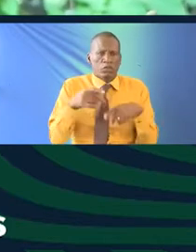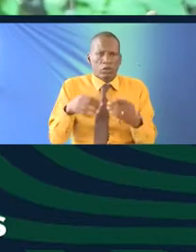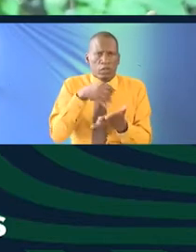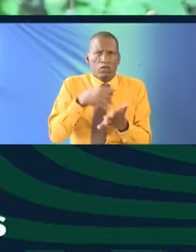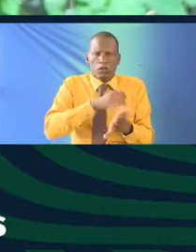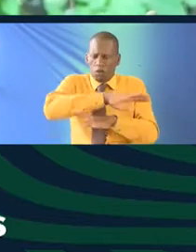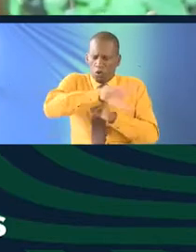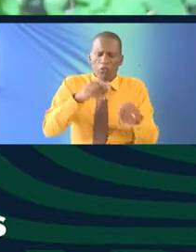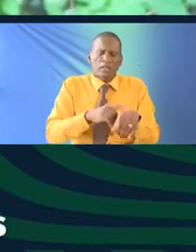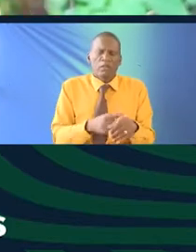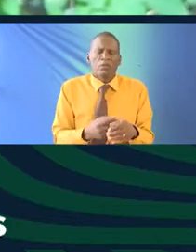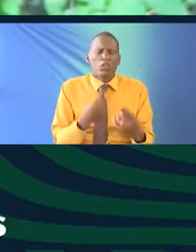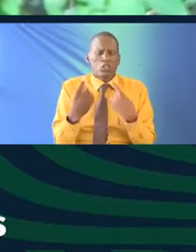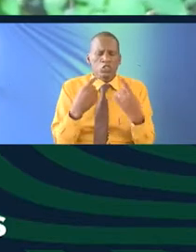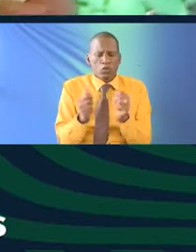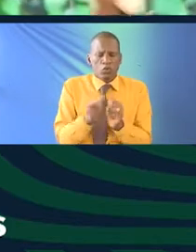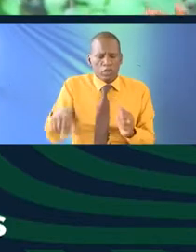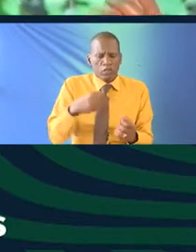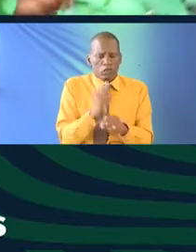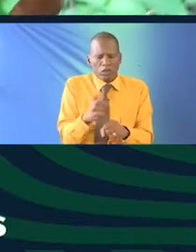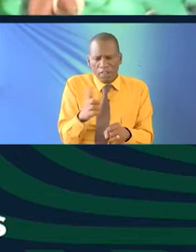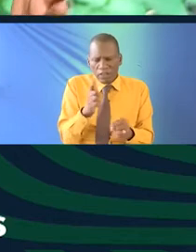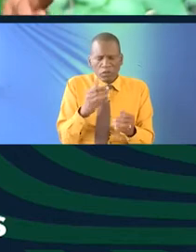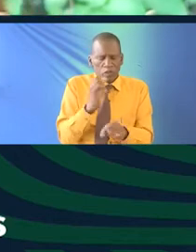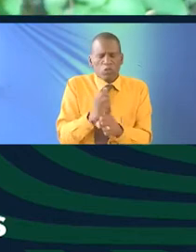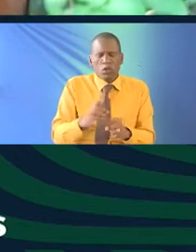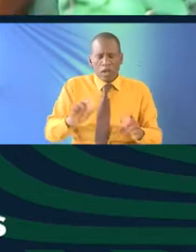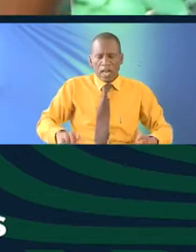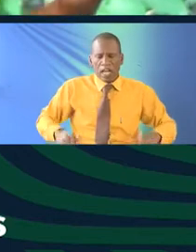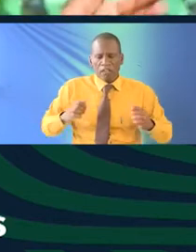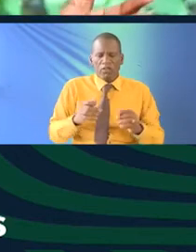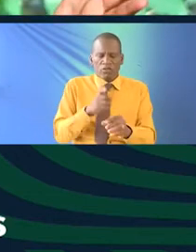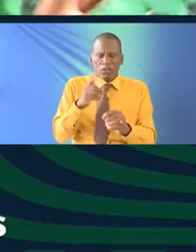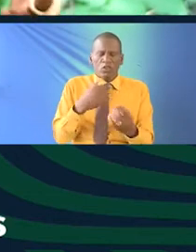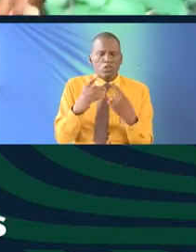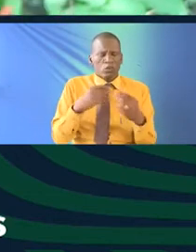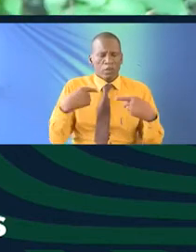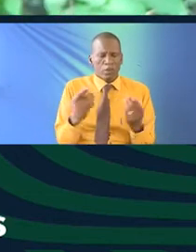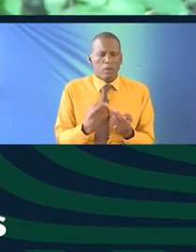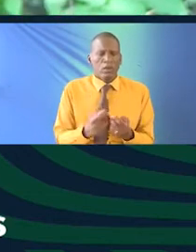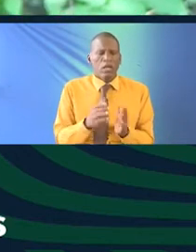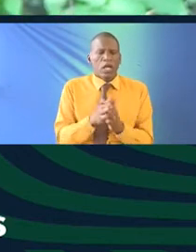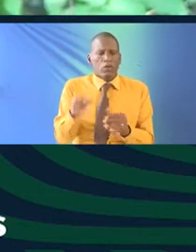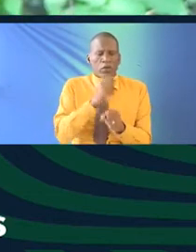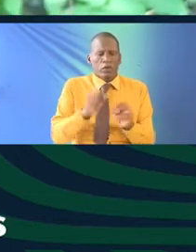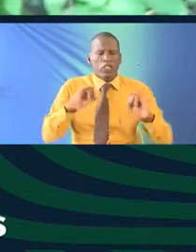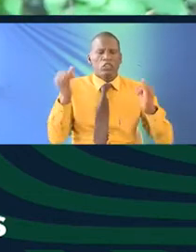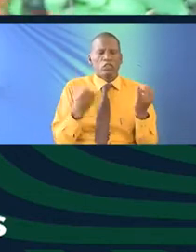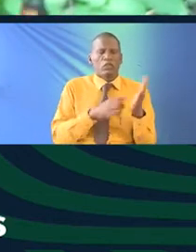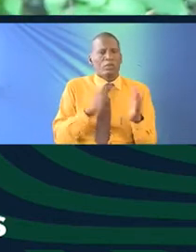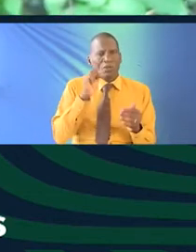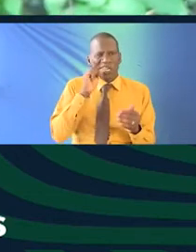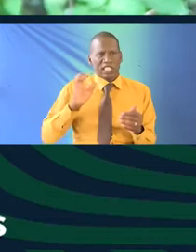people that we engage all the time come, talk to us let's do a video let's do a live let's talk to an audience that sort of thing I mean we work with institutions